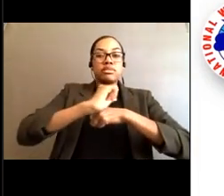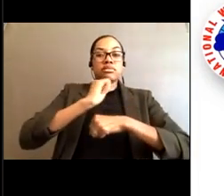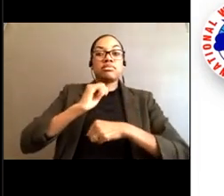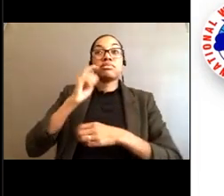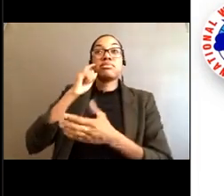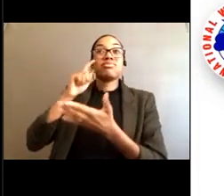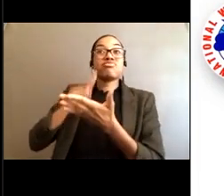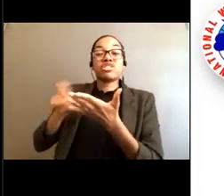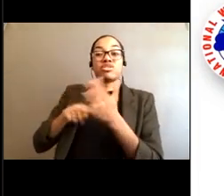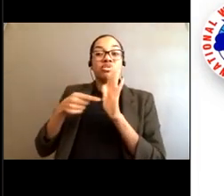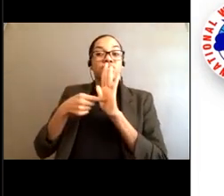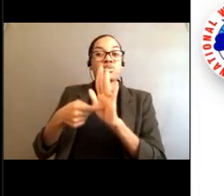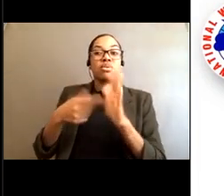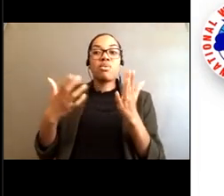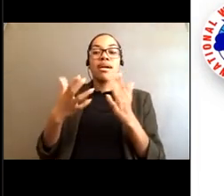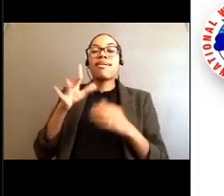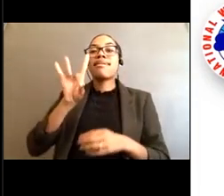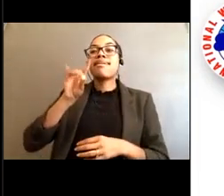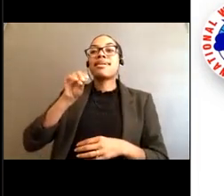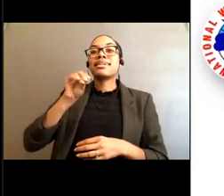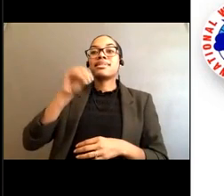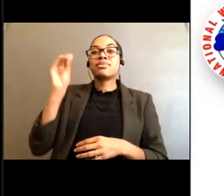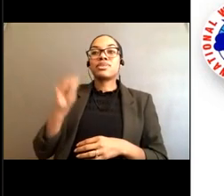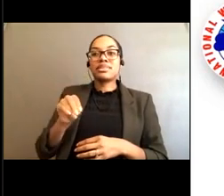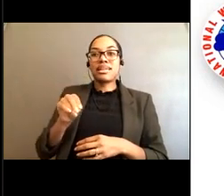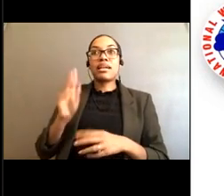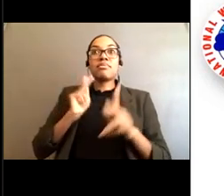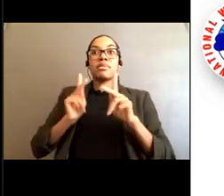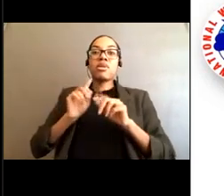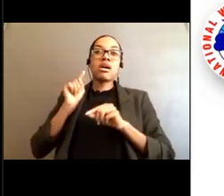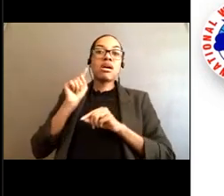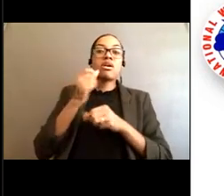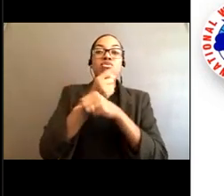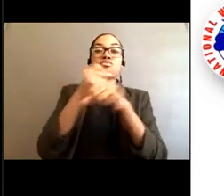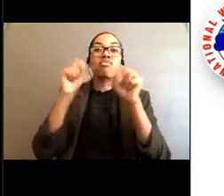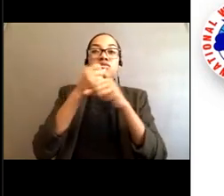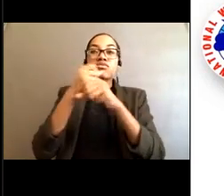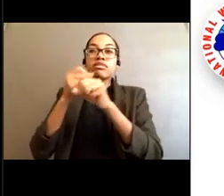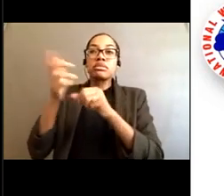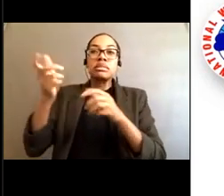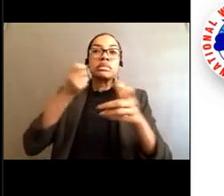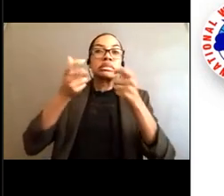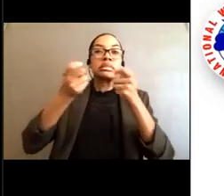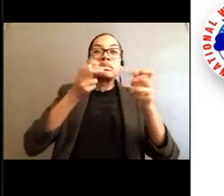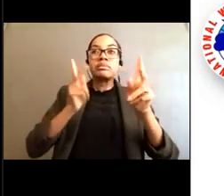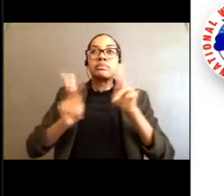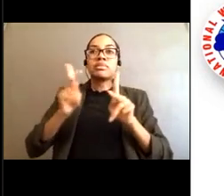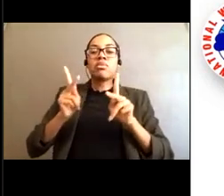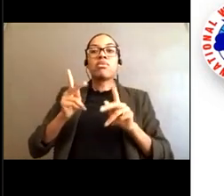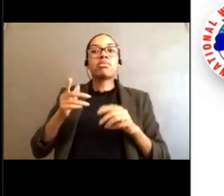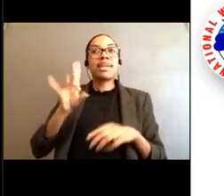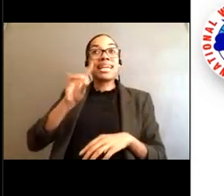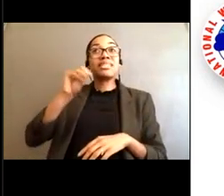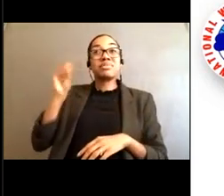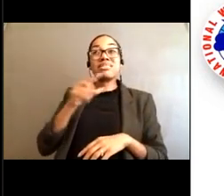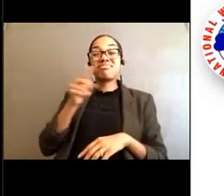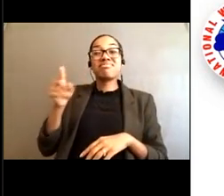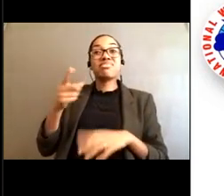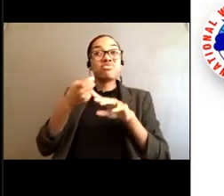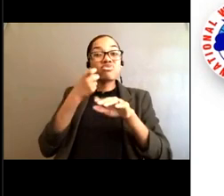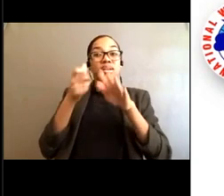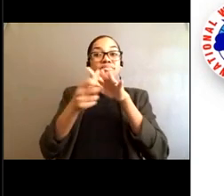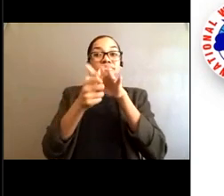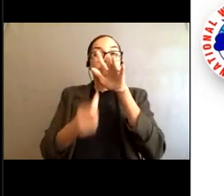of all surf-related rescues are a result of rip currents. That's the most common thing you're going to run into.